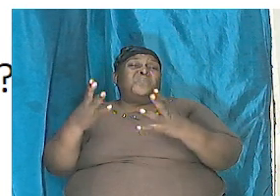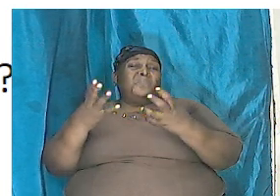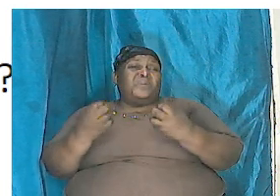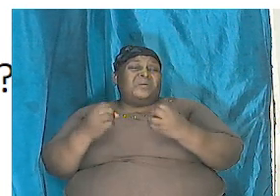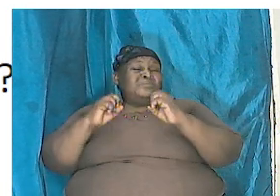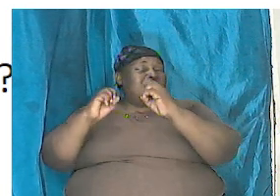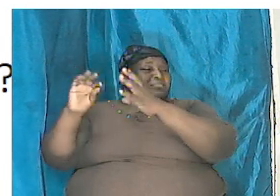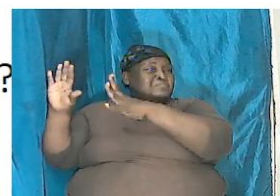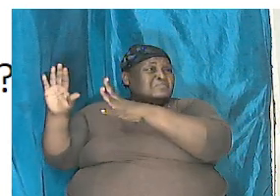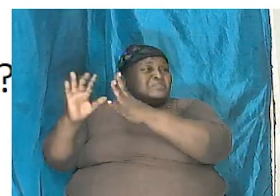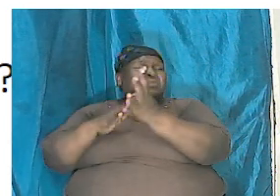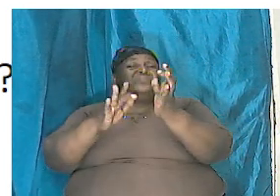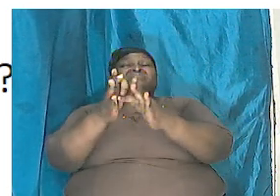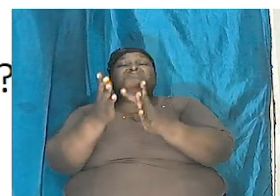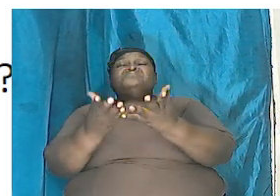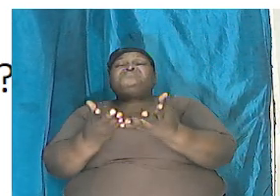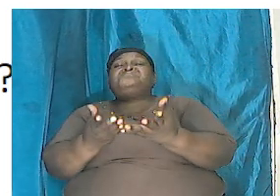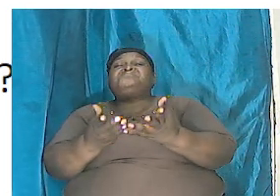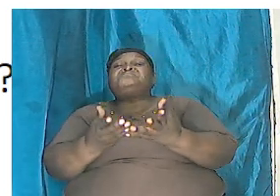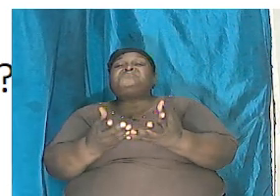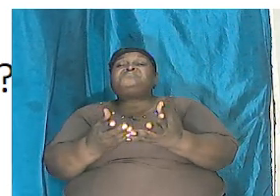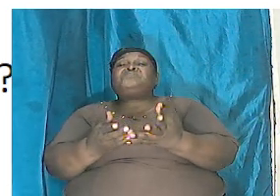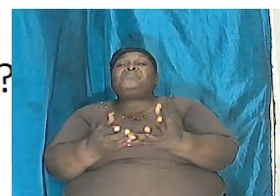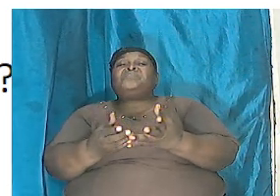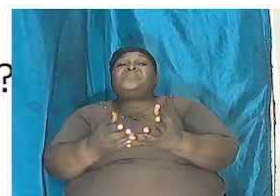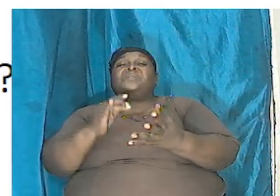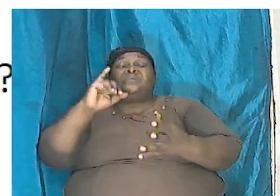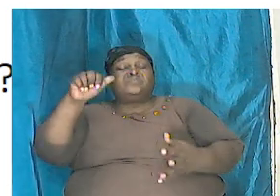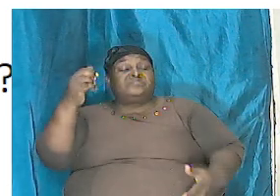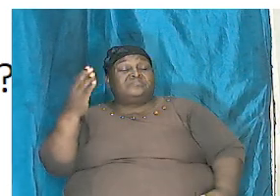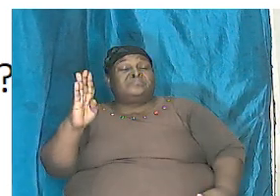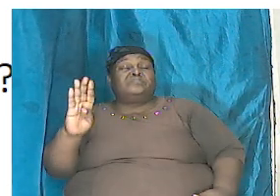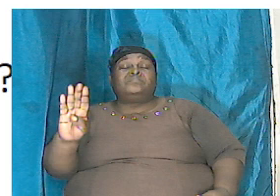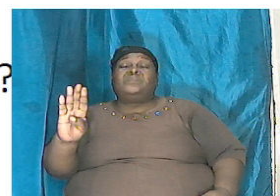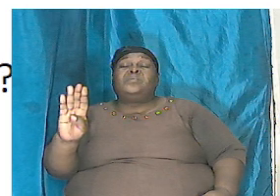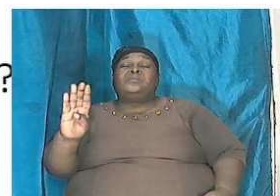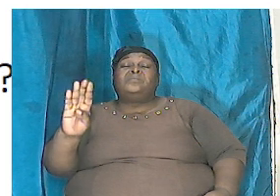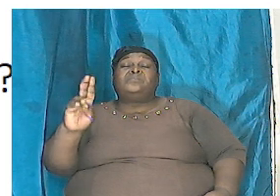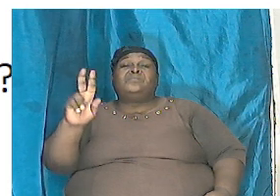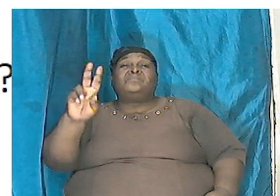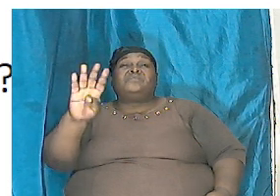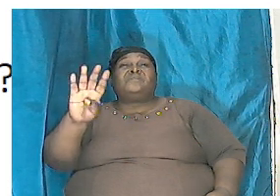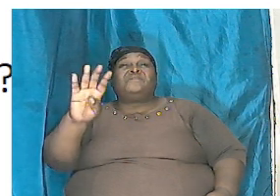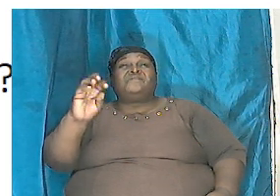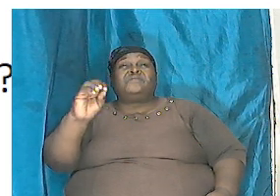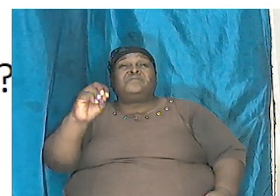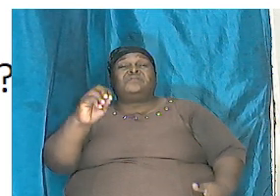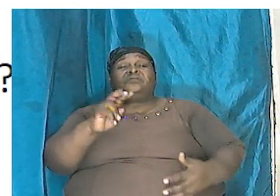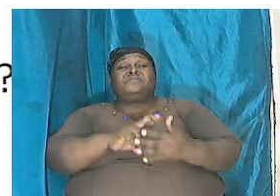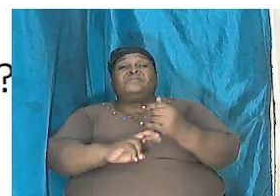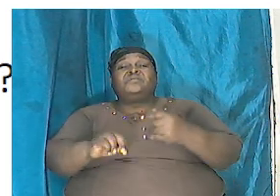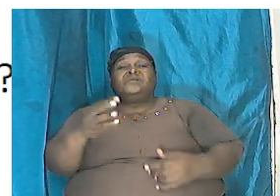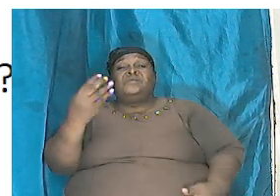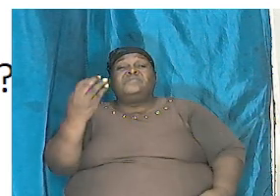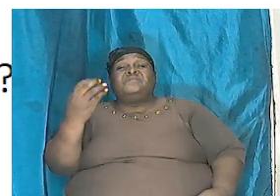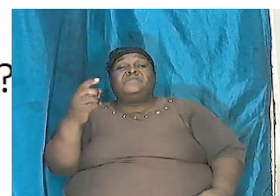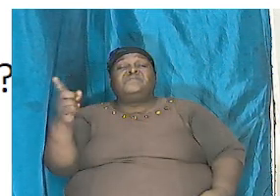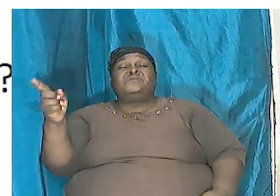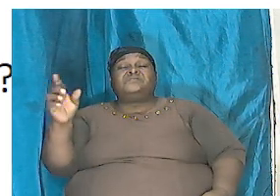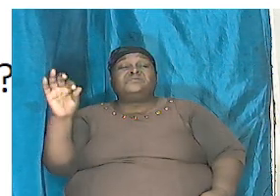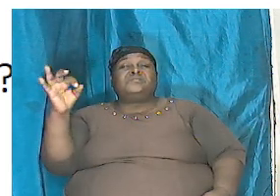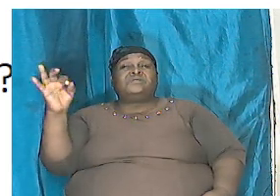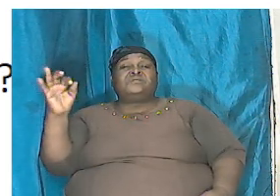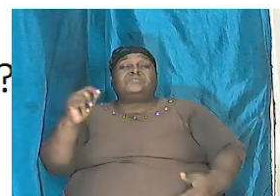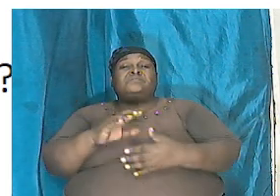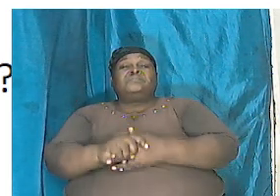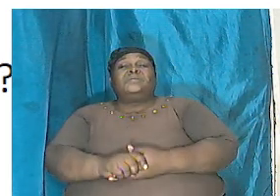the scripture that I read from what you see there in Job chapter 40 verses 15 to 19 in